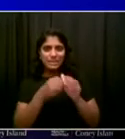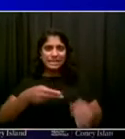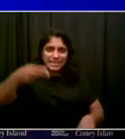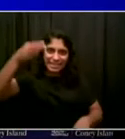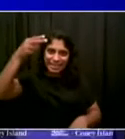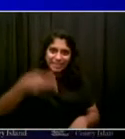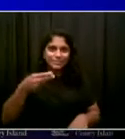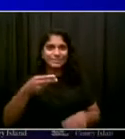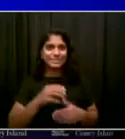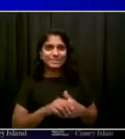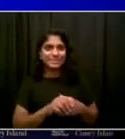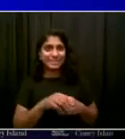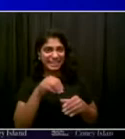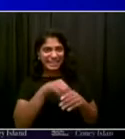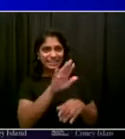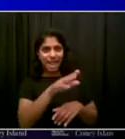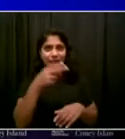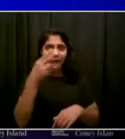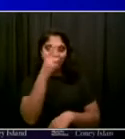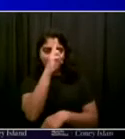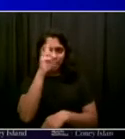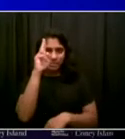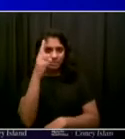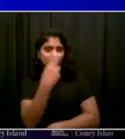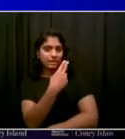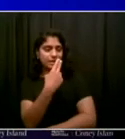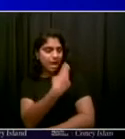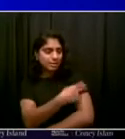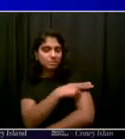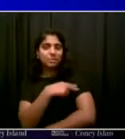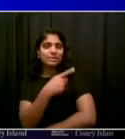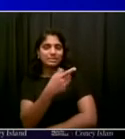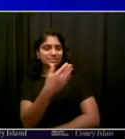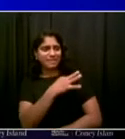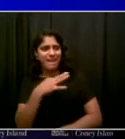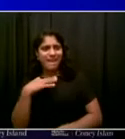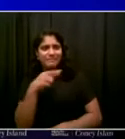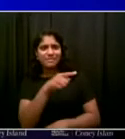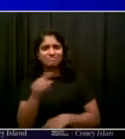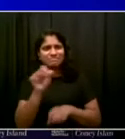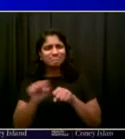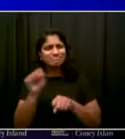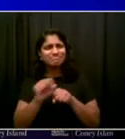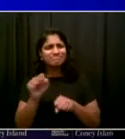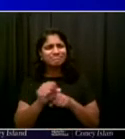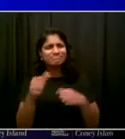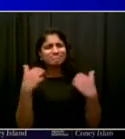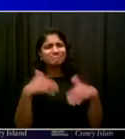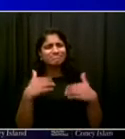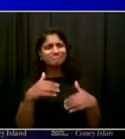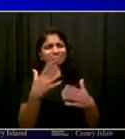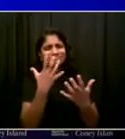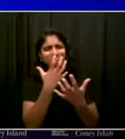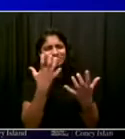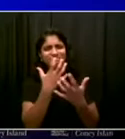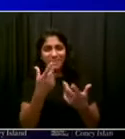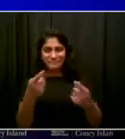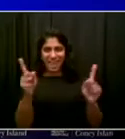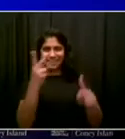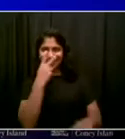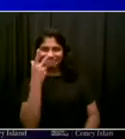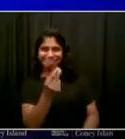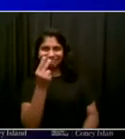It is great to see the one millionth dose given by Health and Hospitals. And to remember, not so long ago,